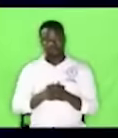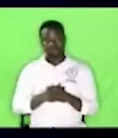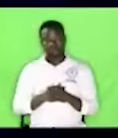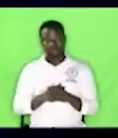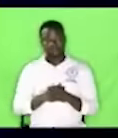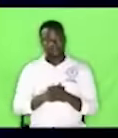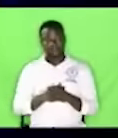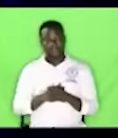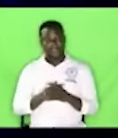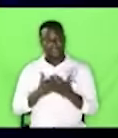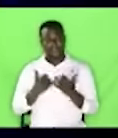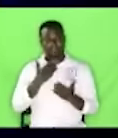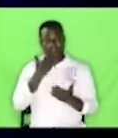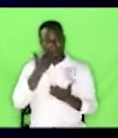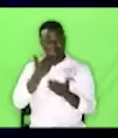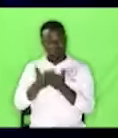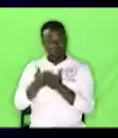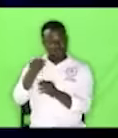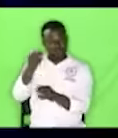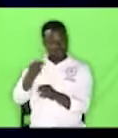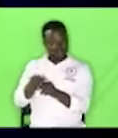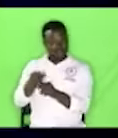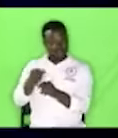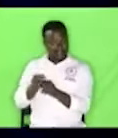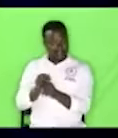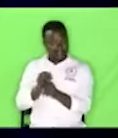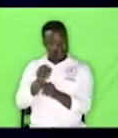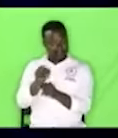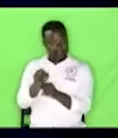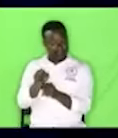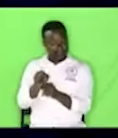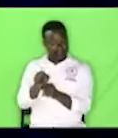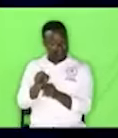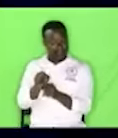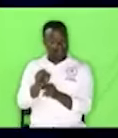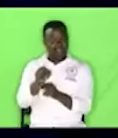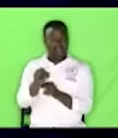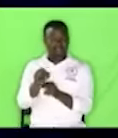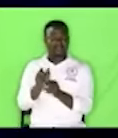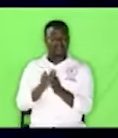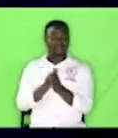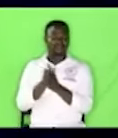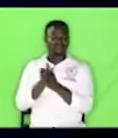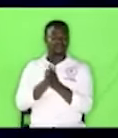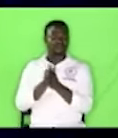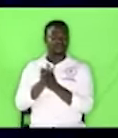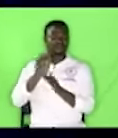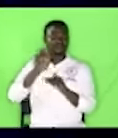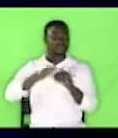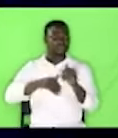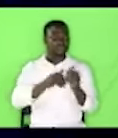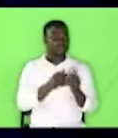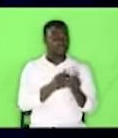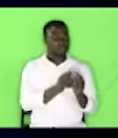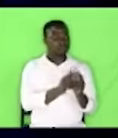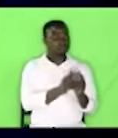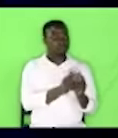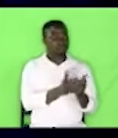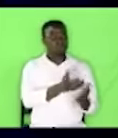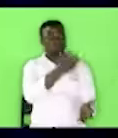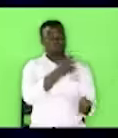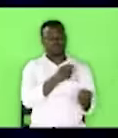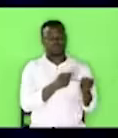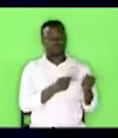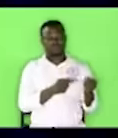A good name is more desirable than great riches. To be